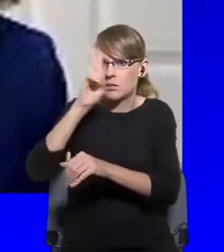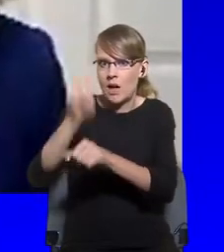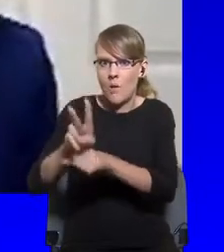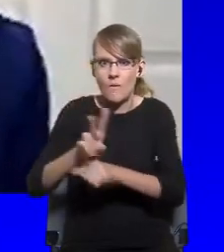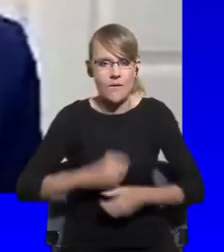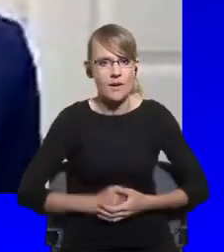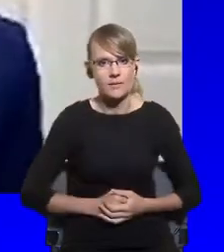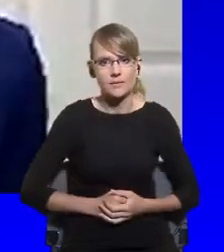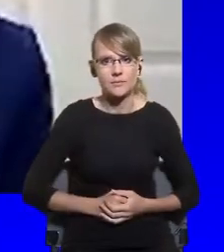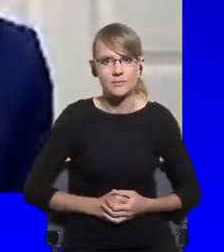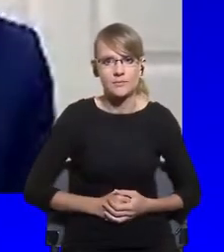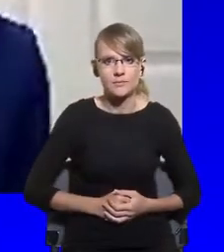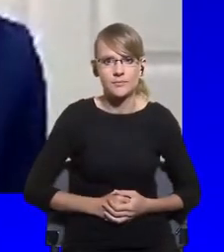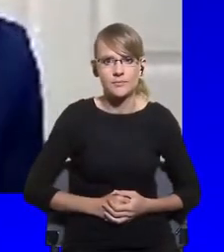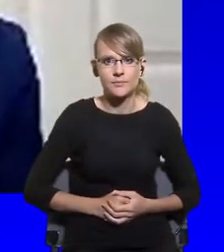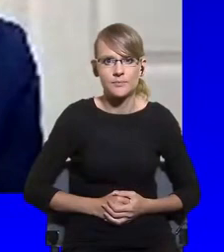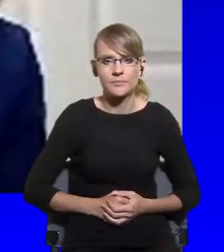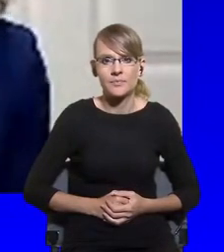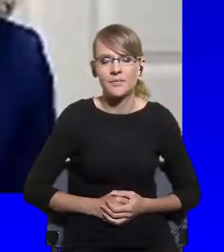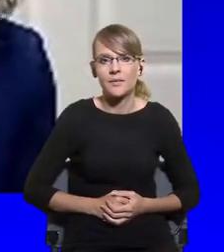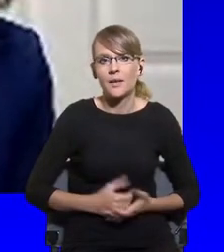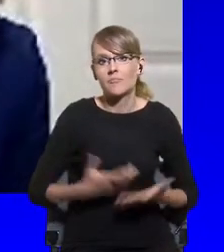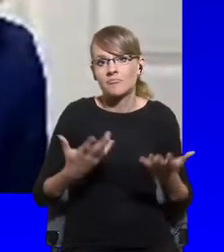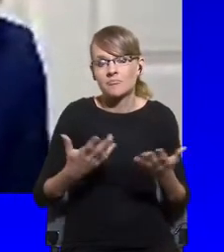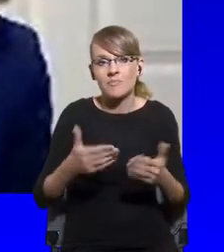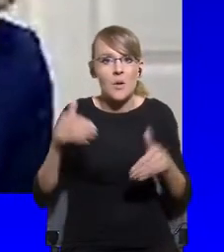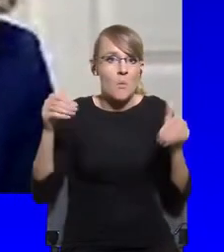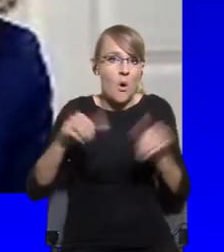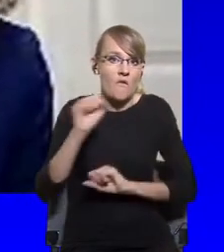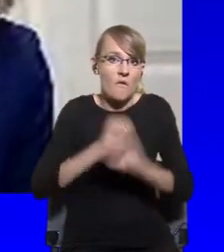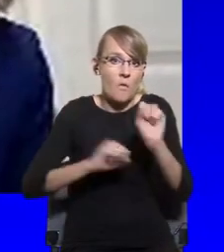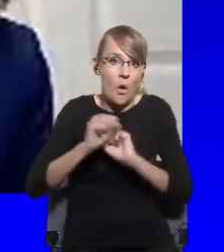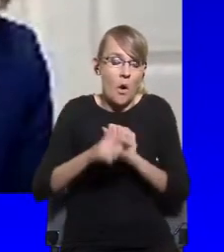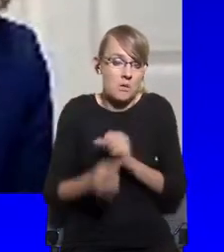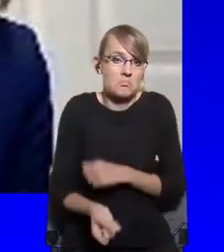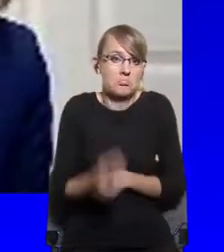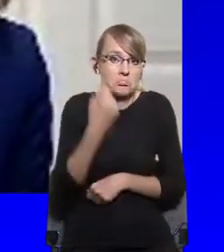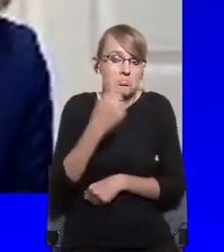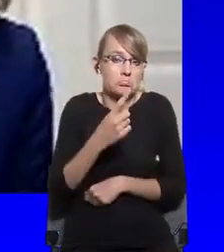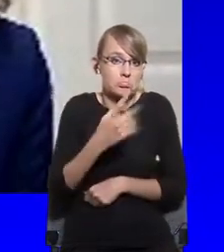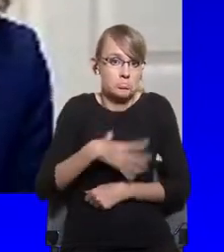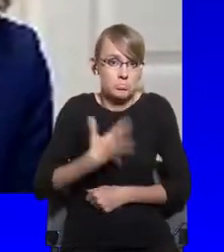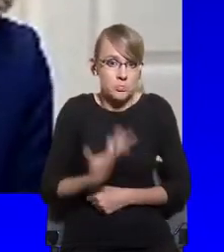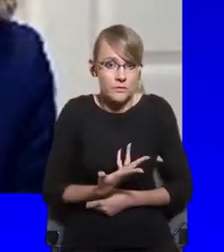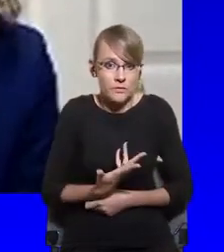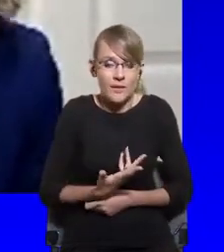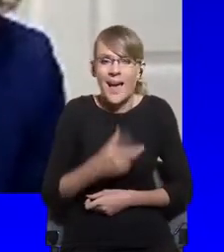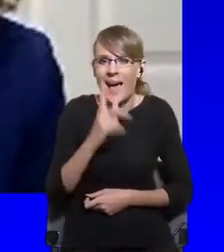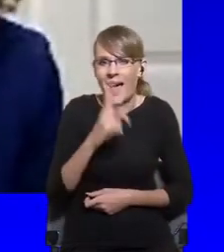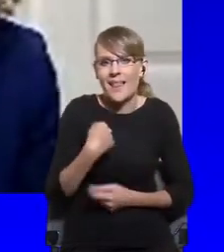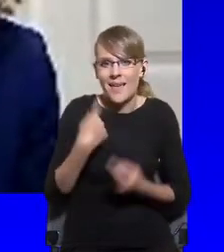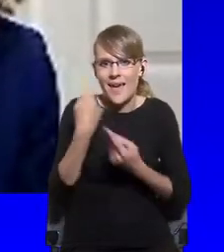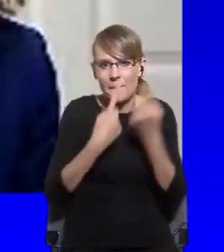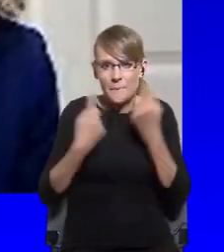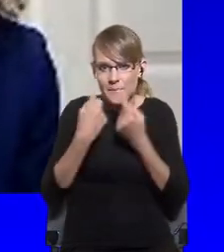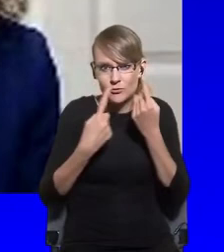Italy is an anomaly. However, I think we should not, in my